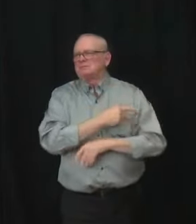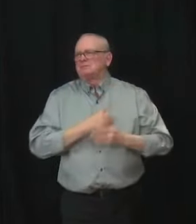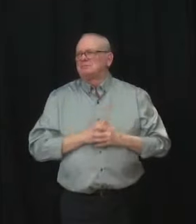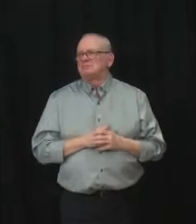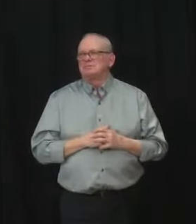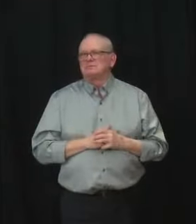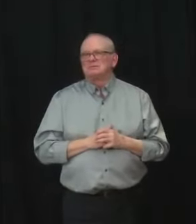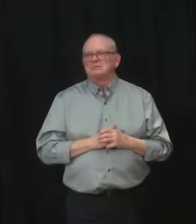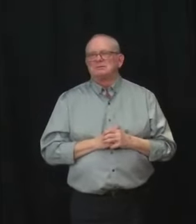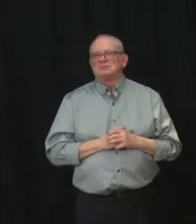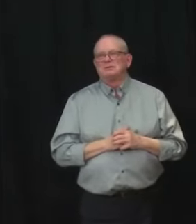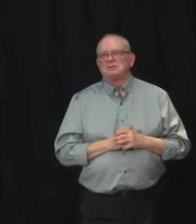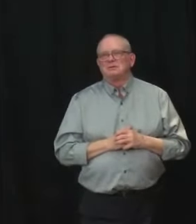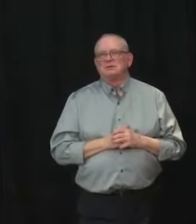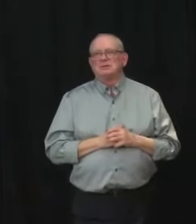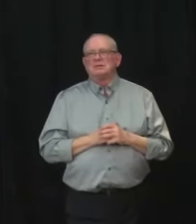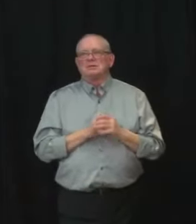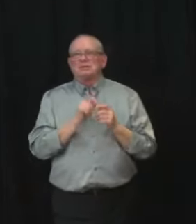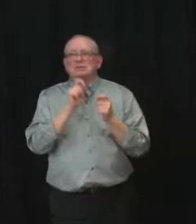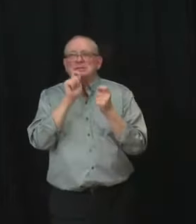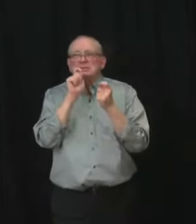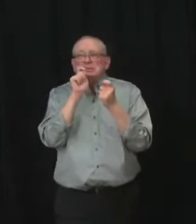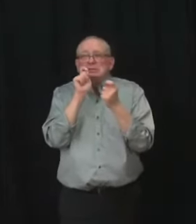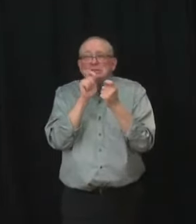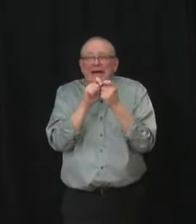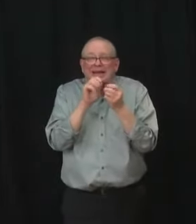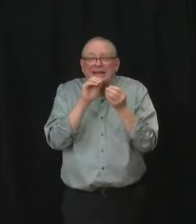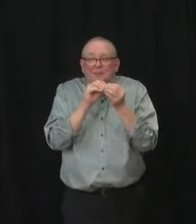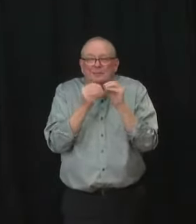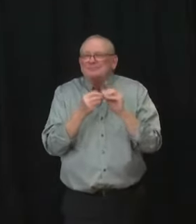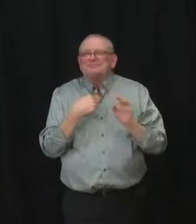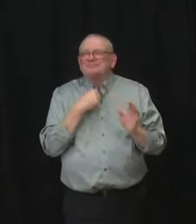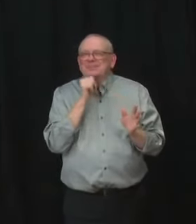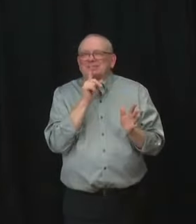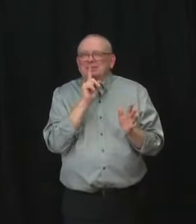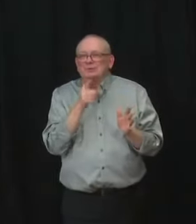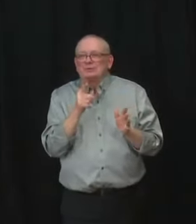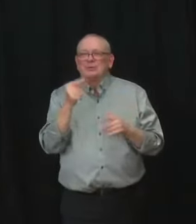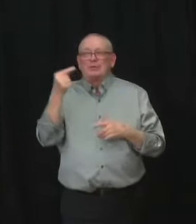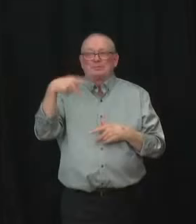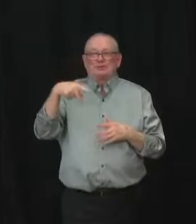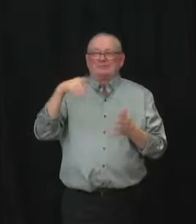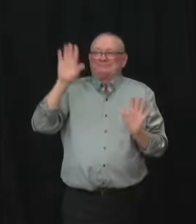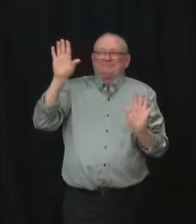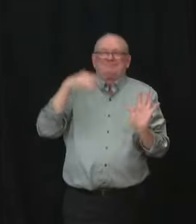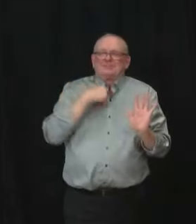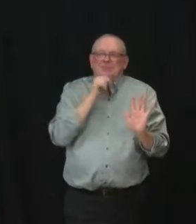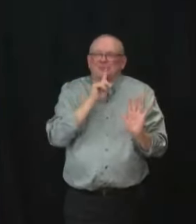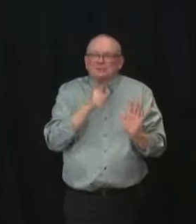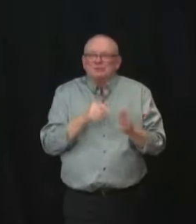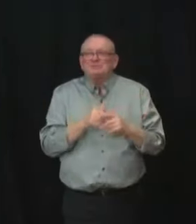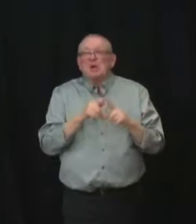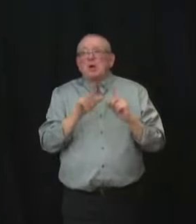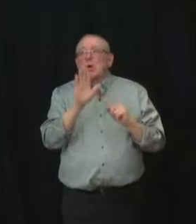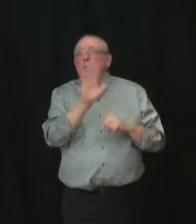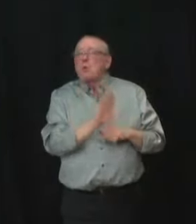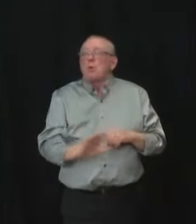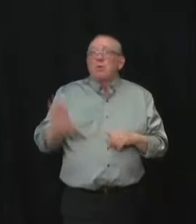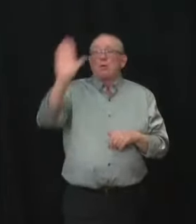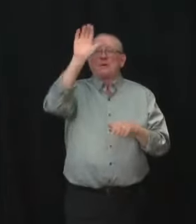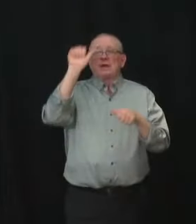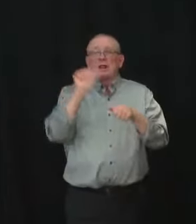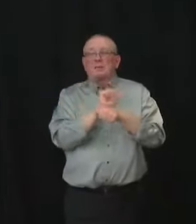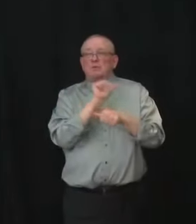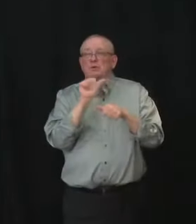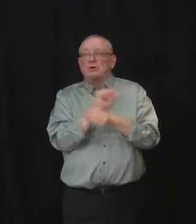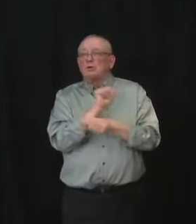uh um when when we take a look at across the province uh the sites that are the most impacted uh are primarily in Calgary